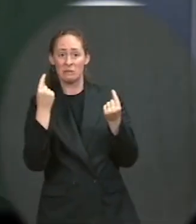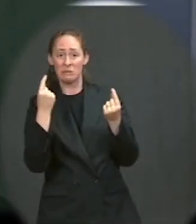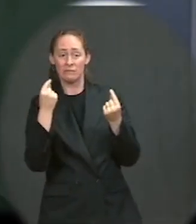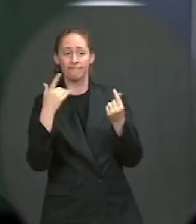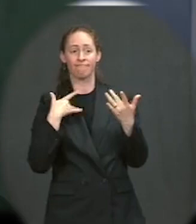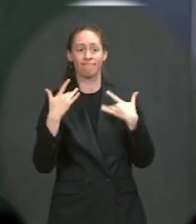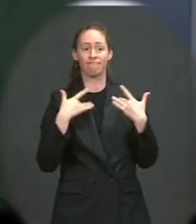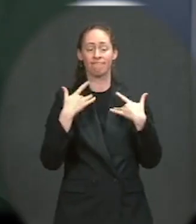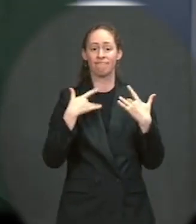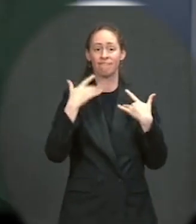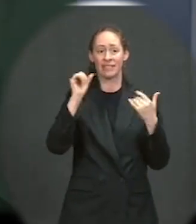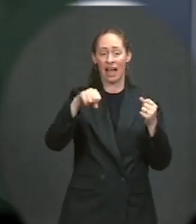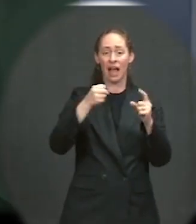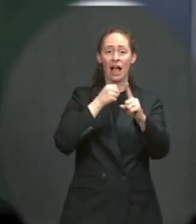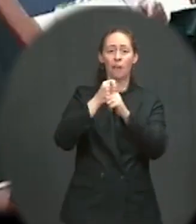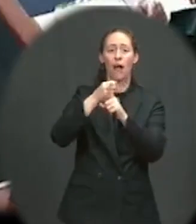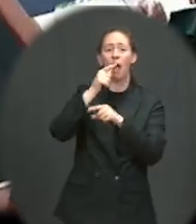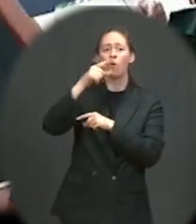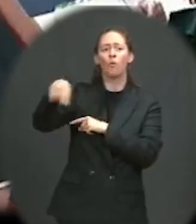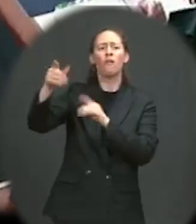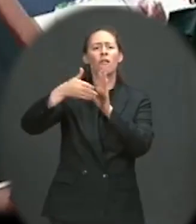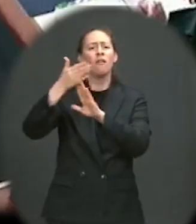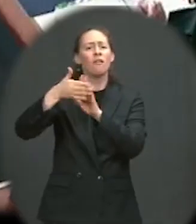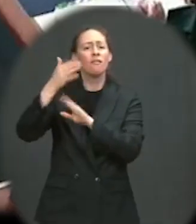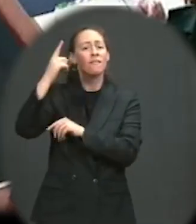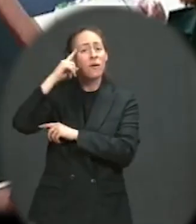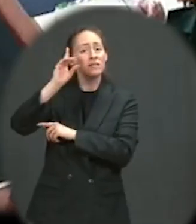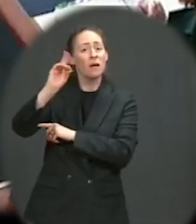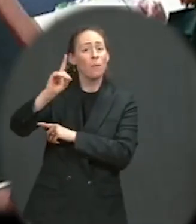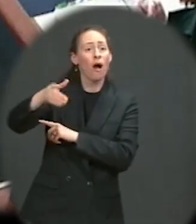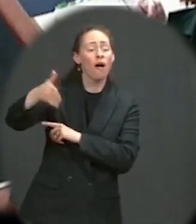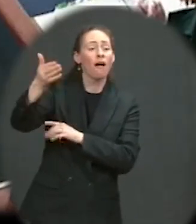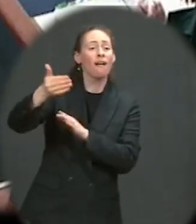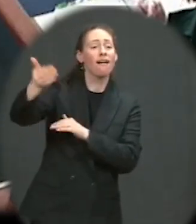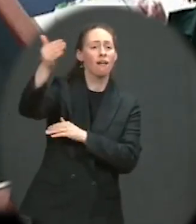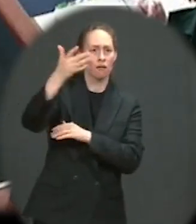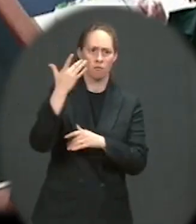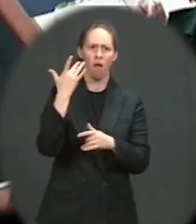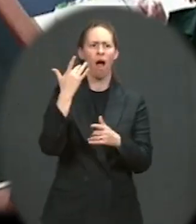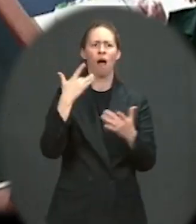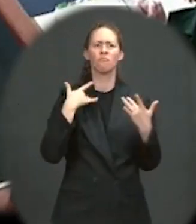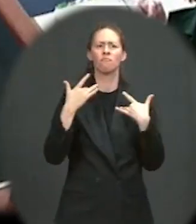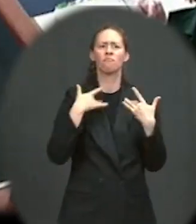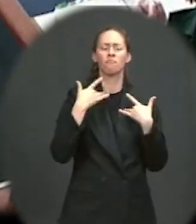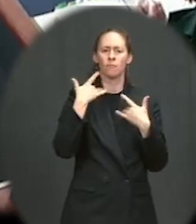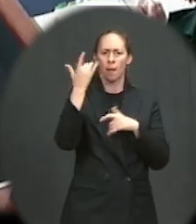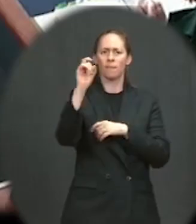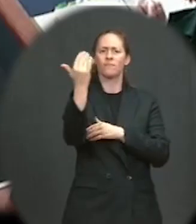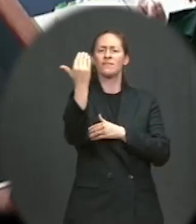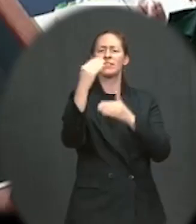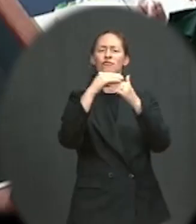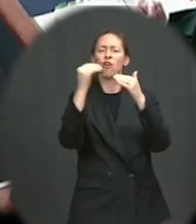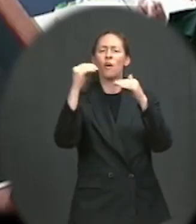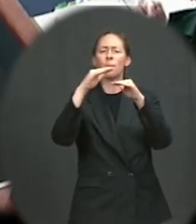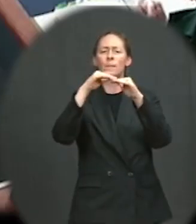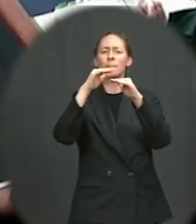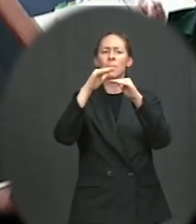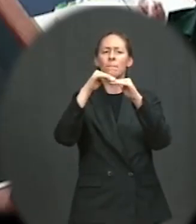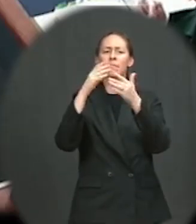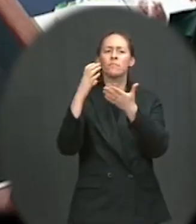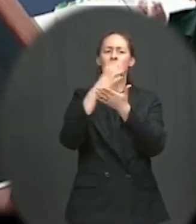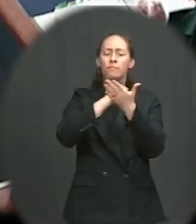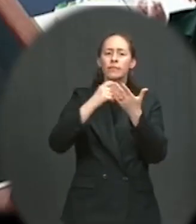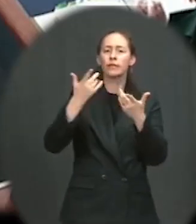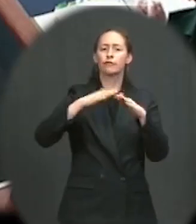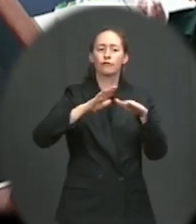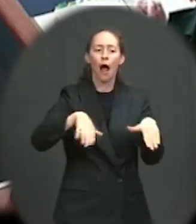about today? No, I'm talking about a $15 minimum wage, voting rights, there's ongoing disputes over child care, other elements of the families'